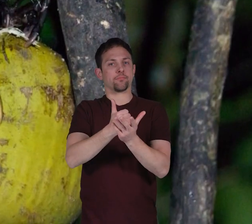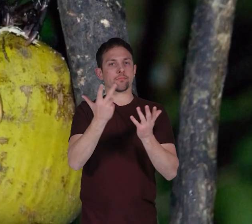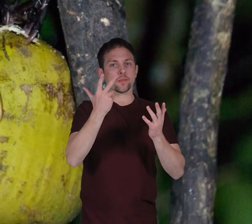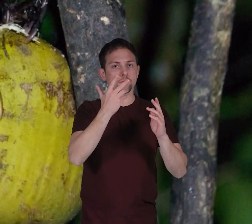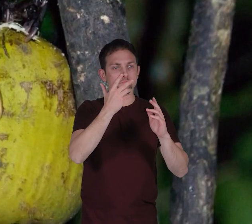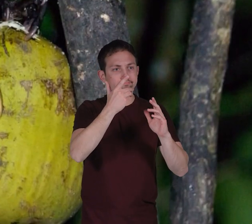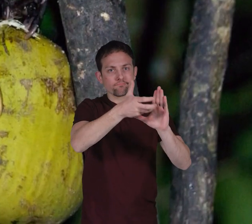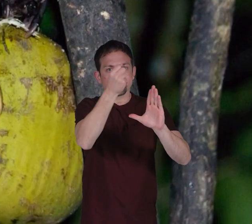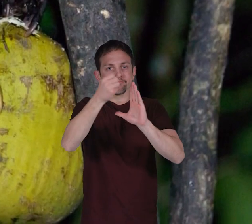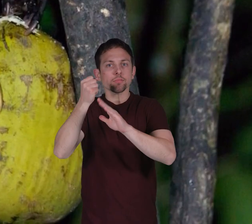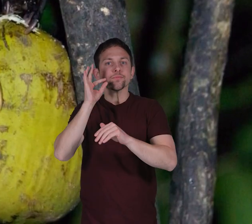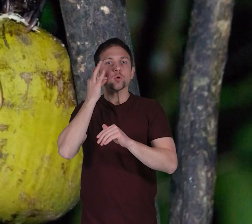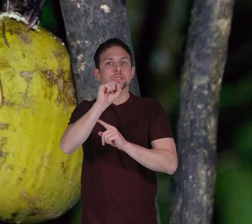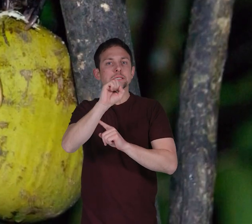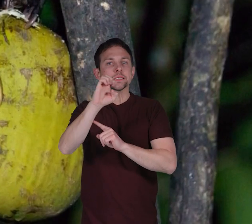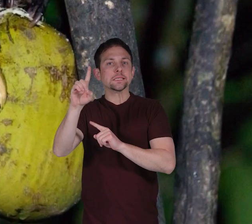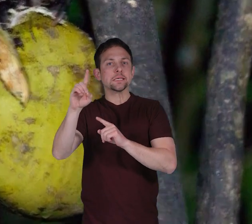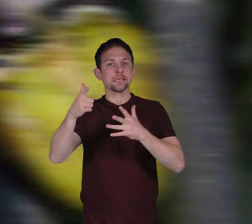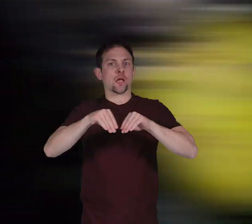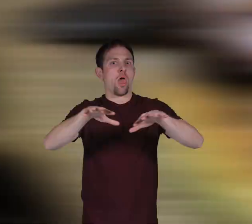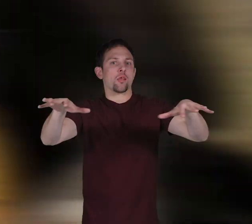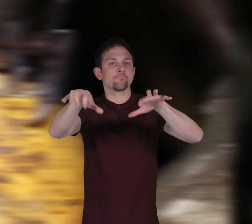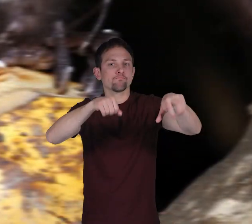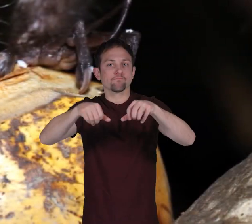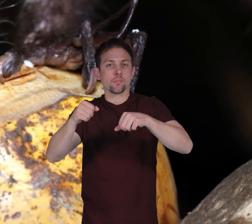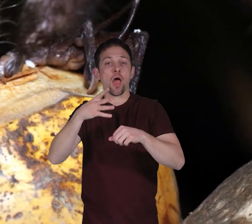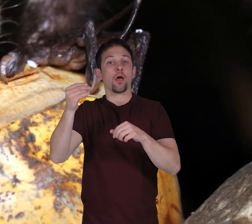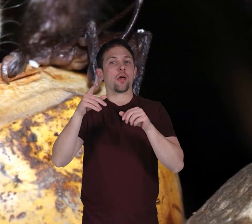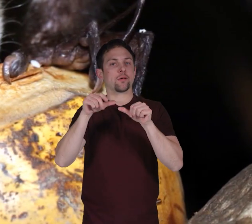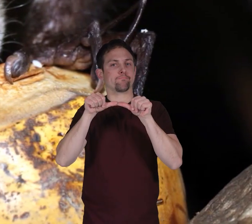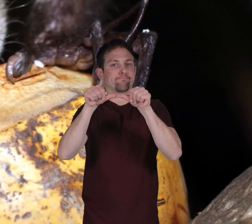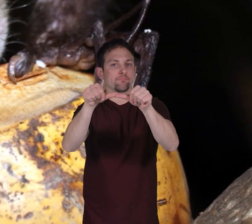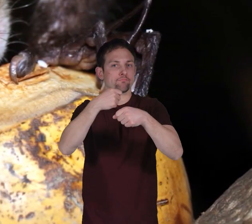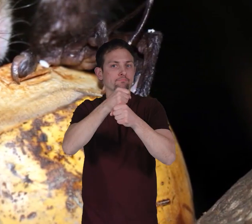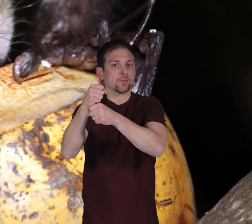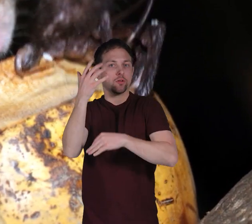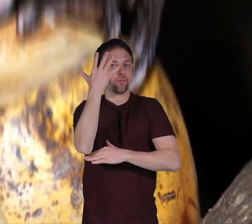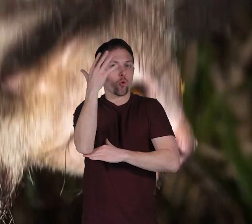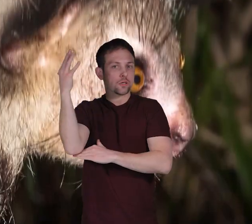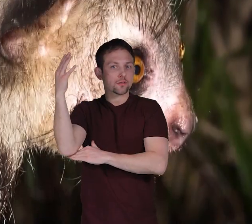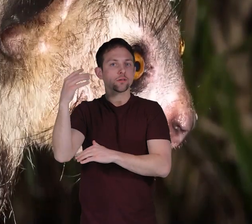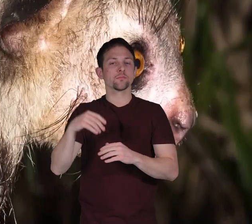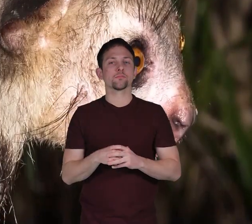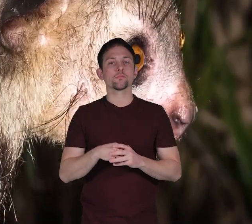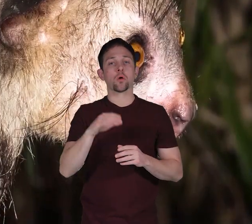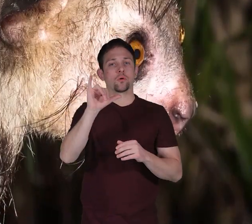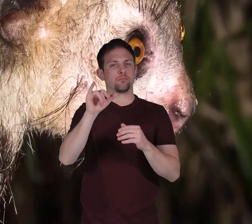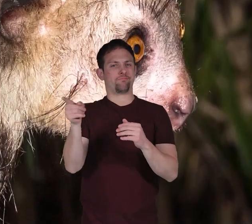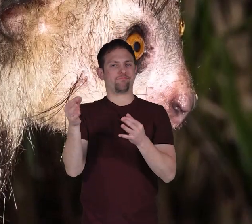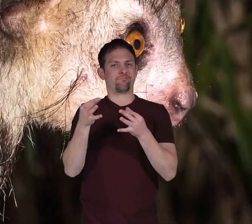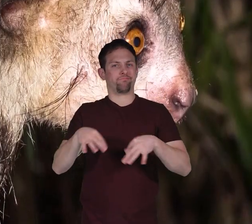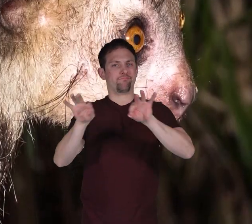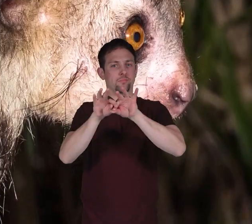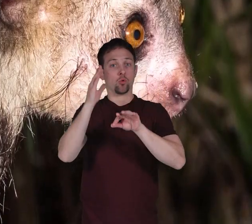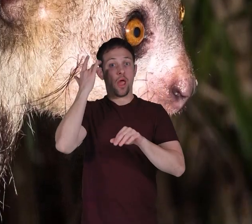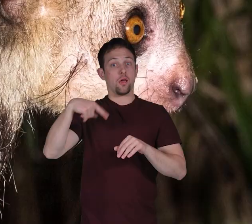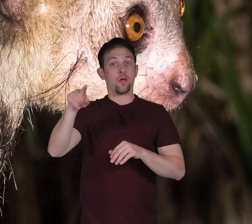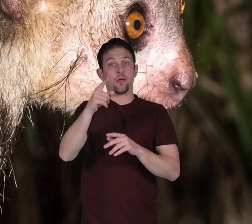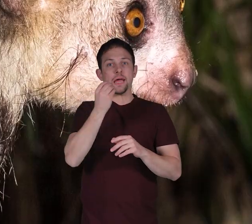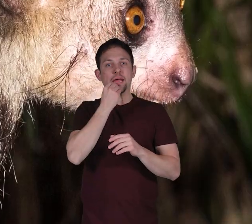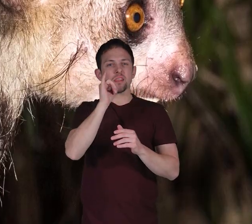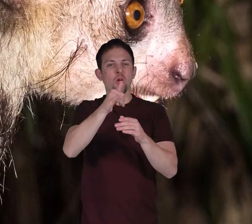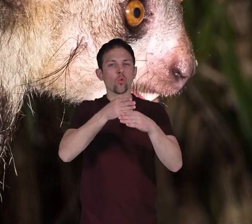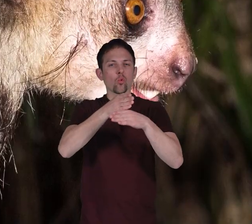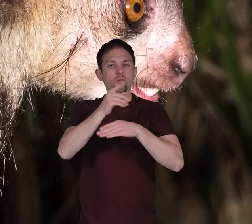disperse fruit tree seed throughout their territory this helps regenerate forests they are also important because they eat